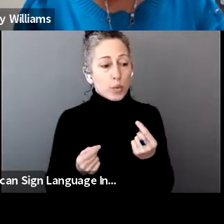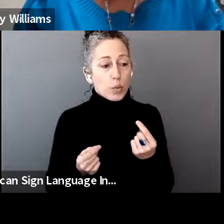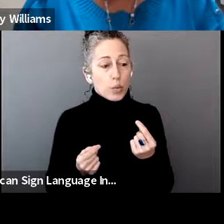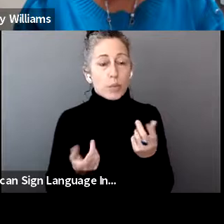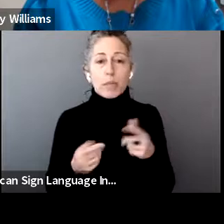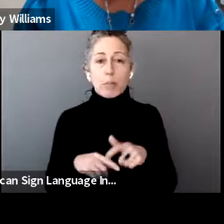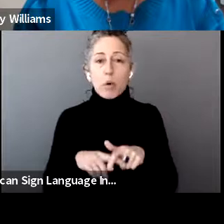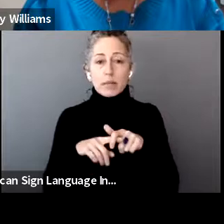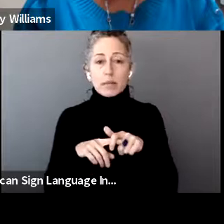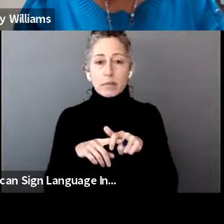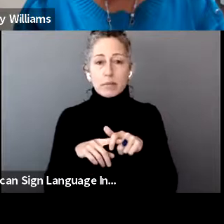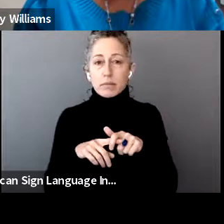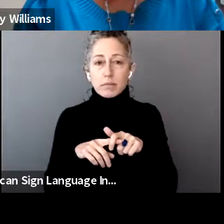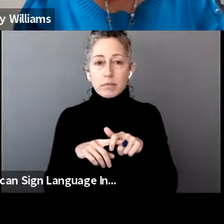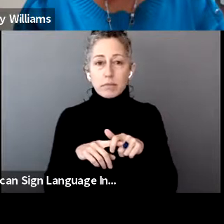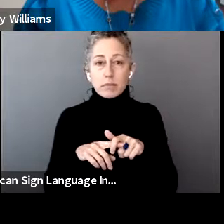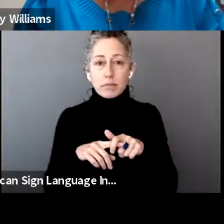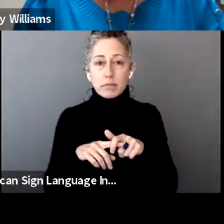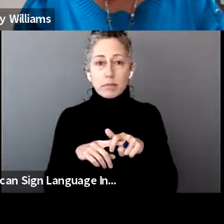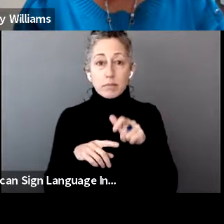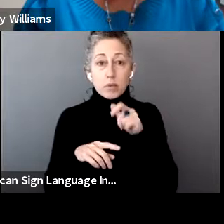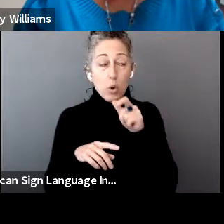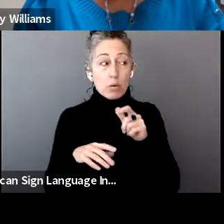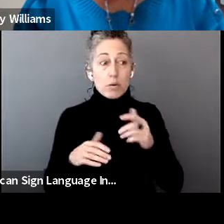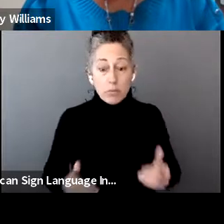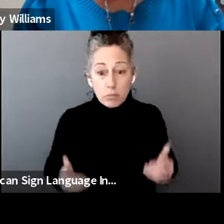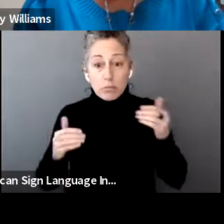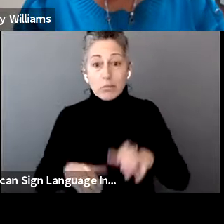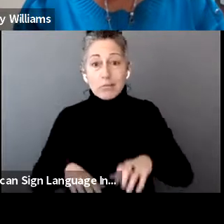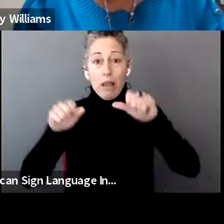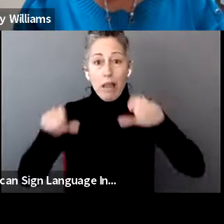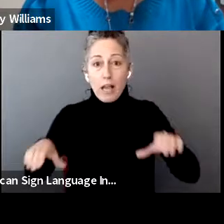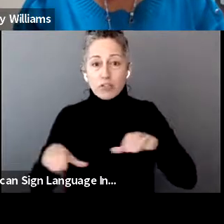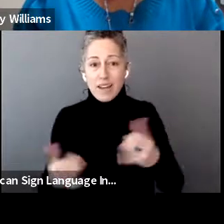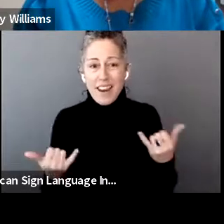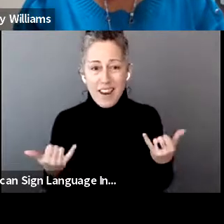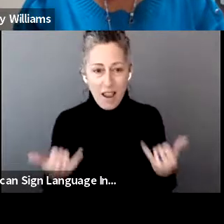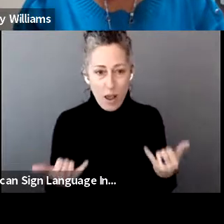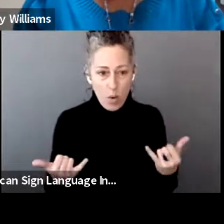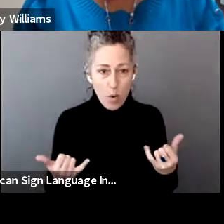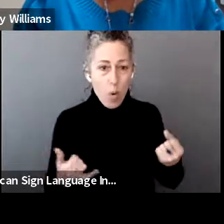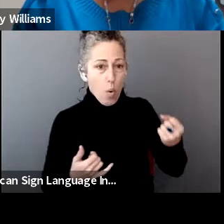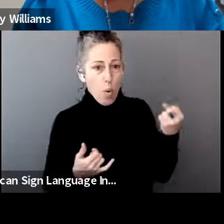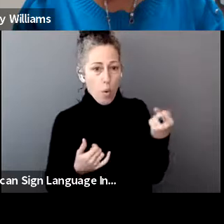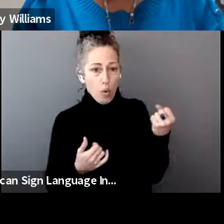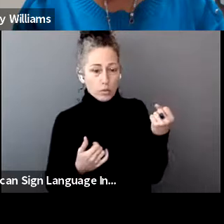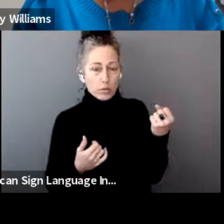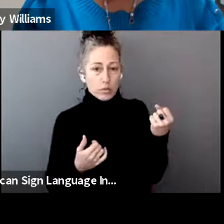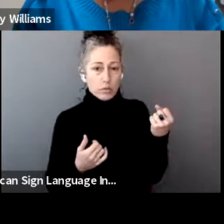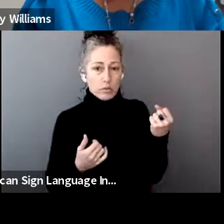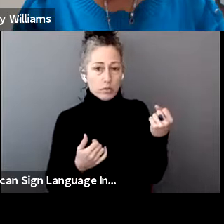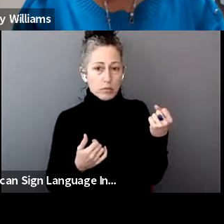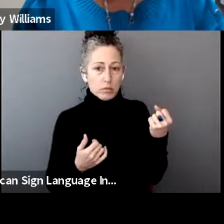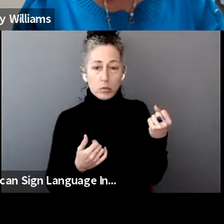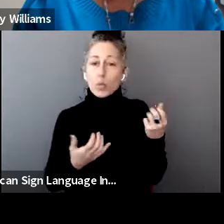to not jump in to take any action right now. We don't want anyone to take immediate action to